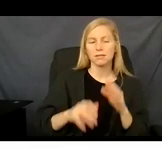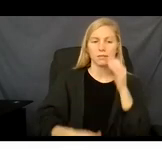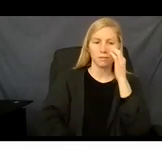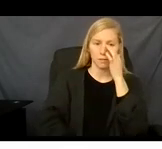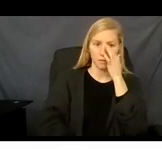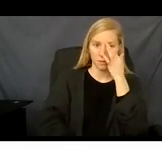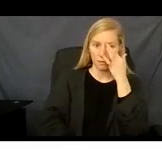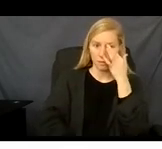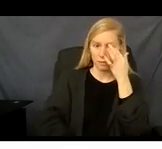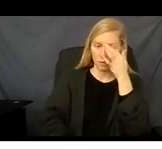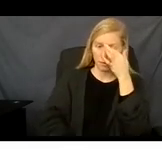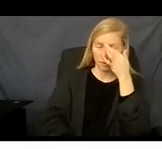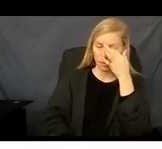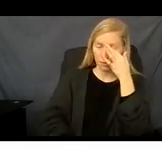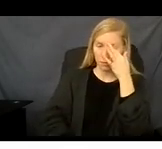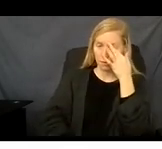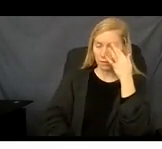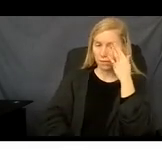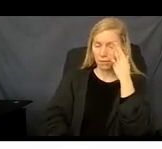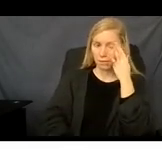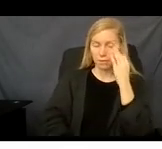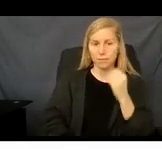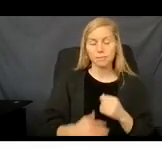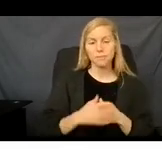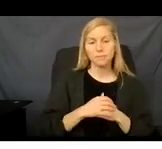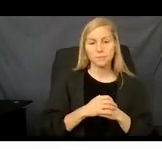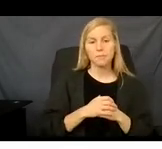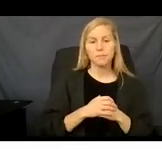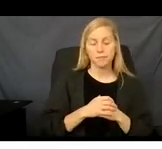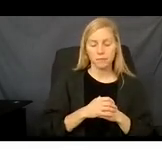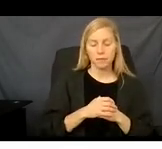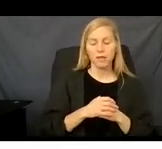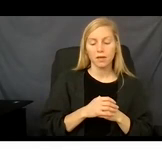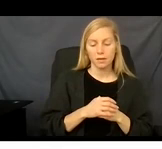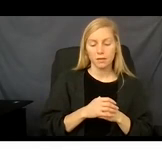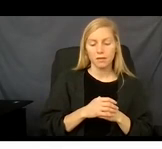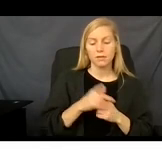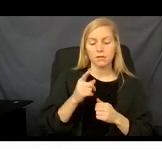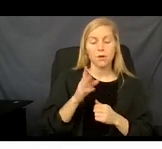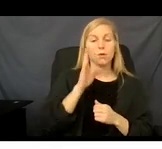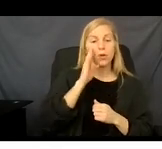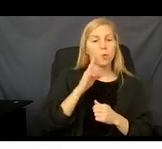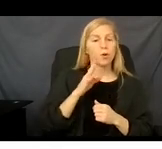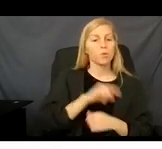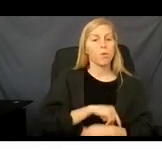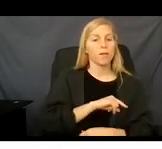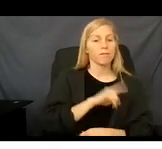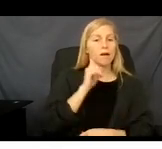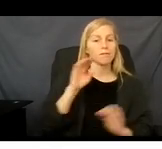it is embedded in the system that you would qualify for emergency Medicaid based on your